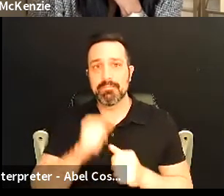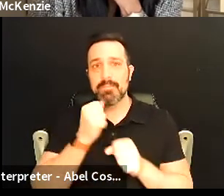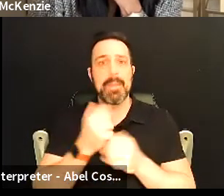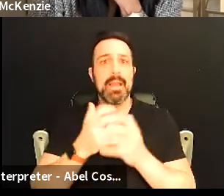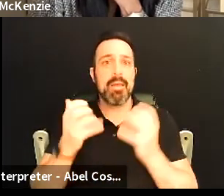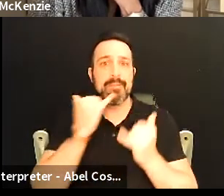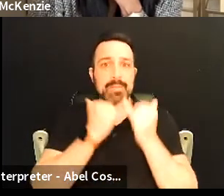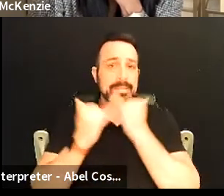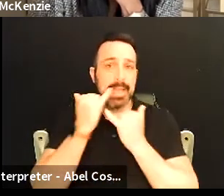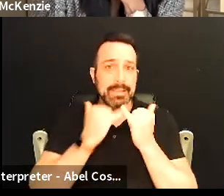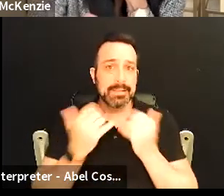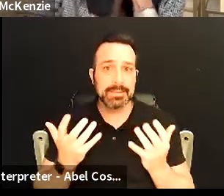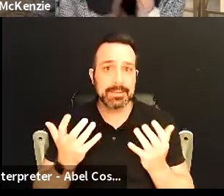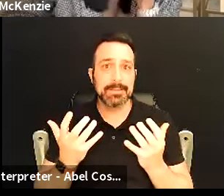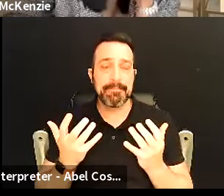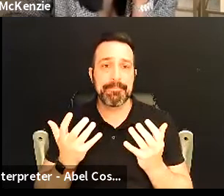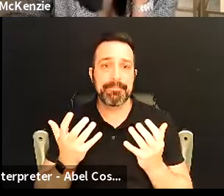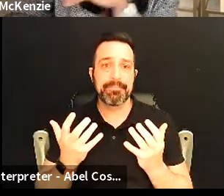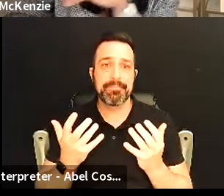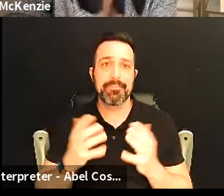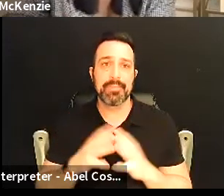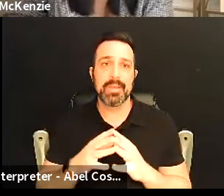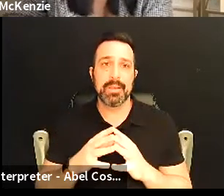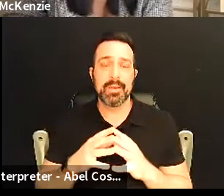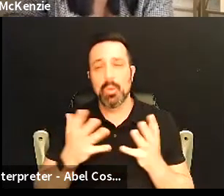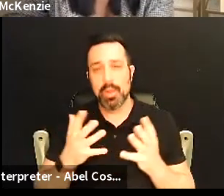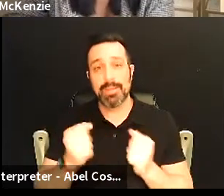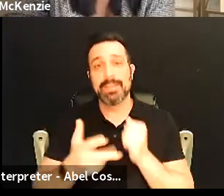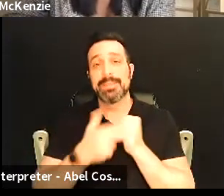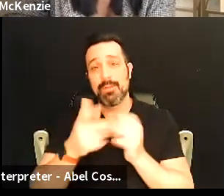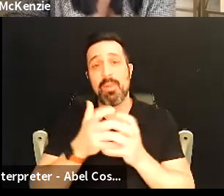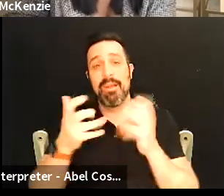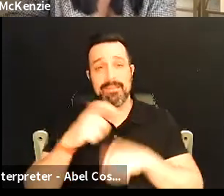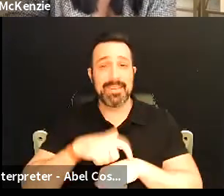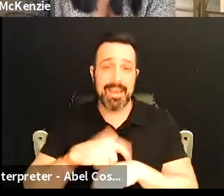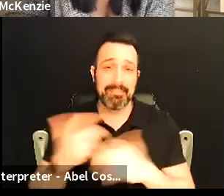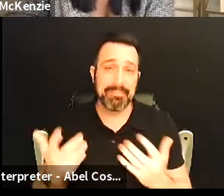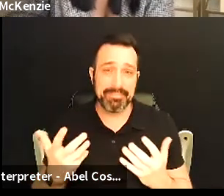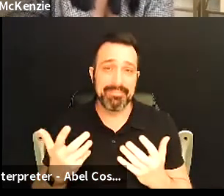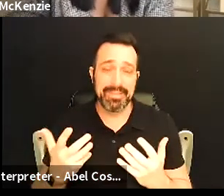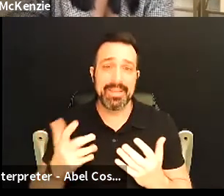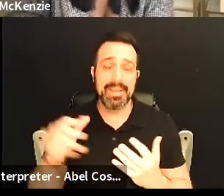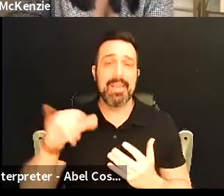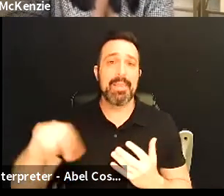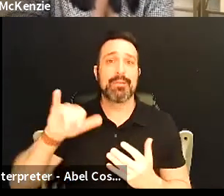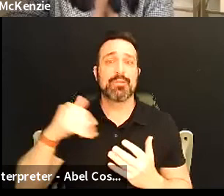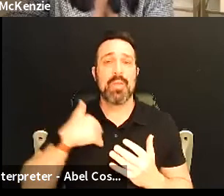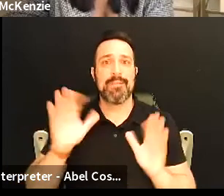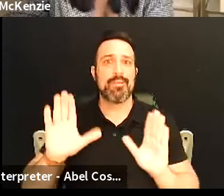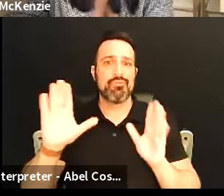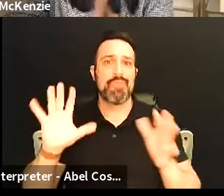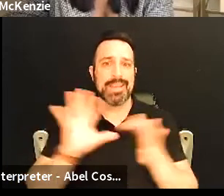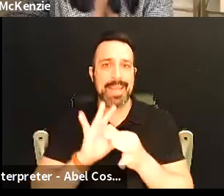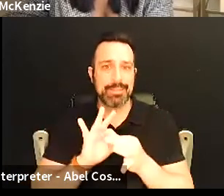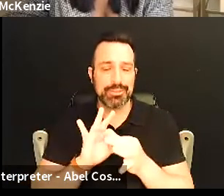mistakes that um well it could save you a lot of time is really and they also have great connections and